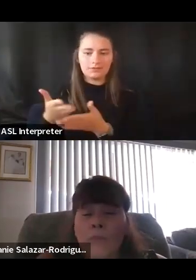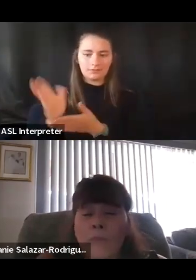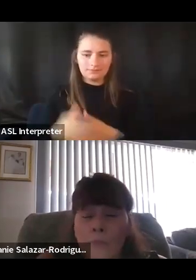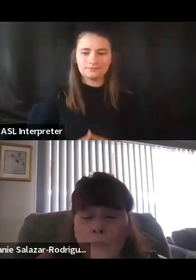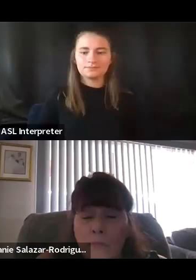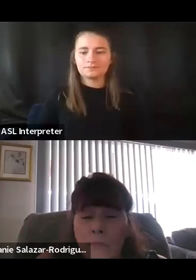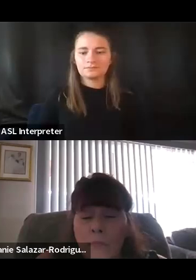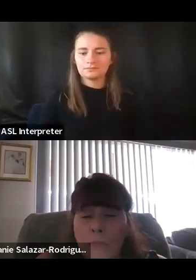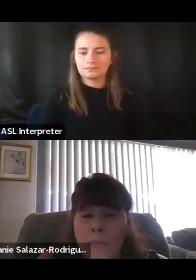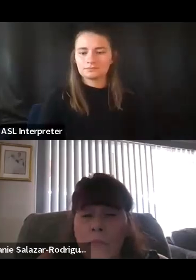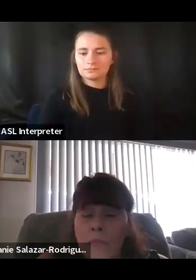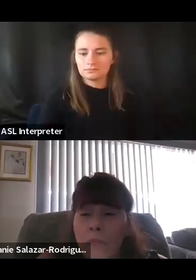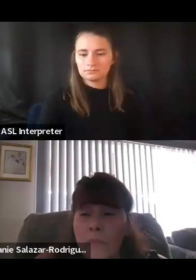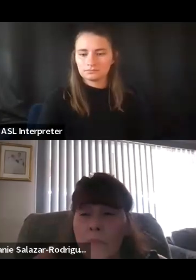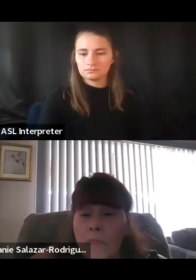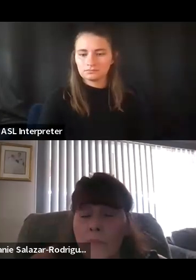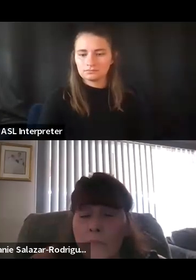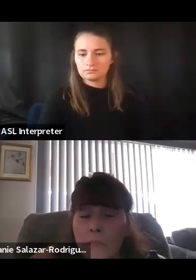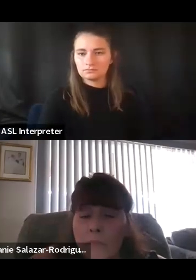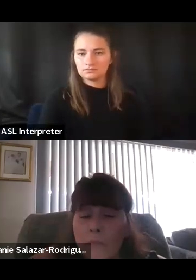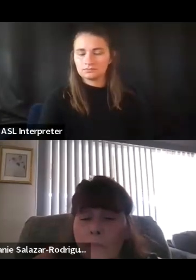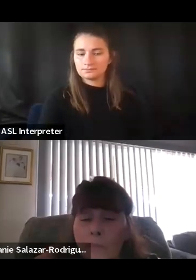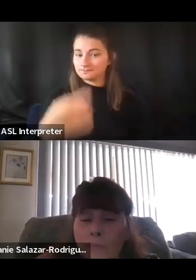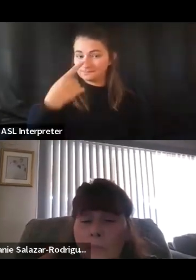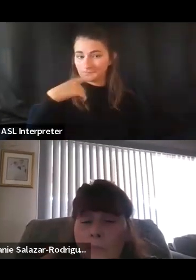Can you panelists present yourselves?